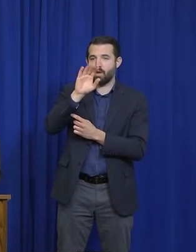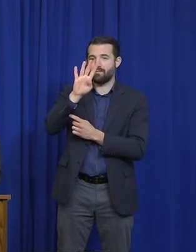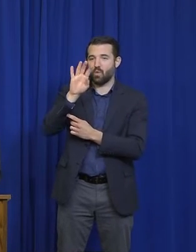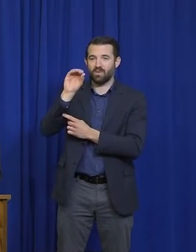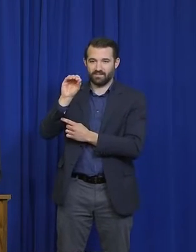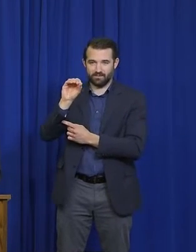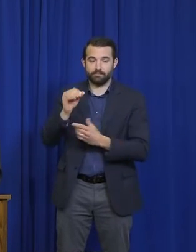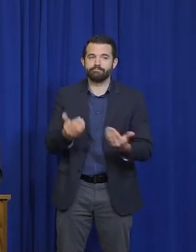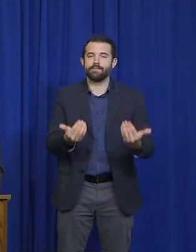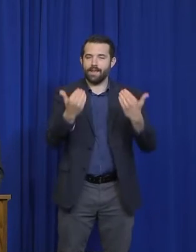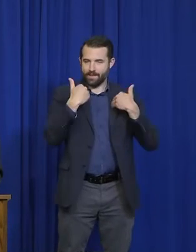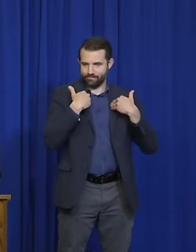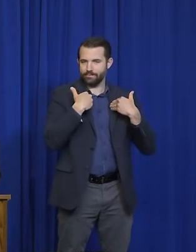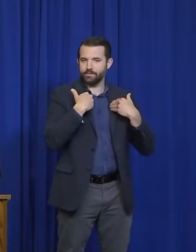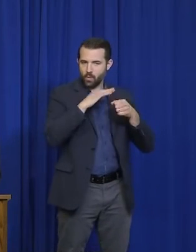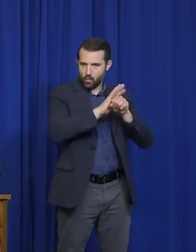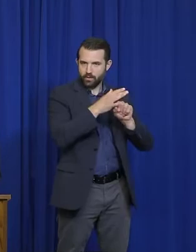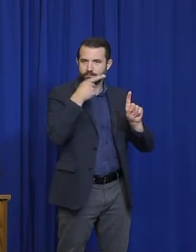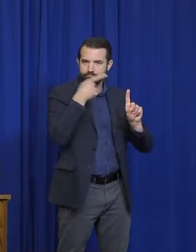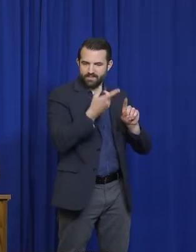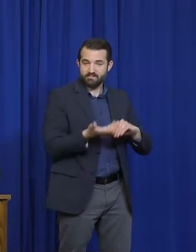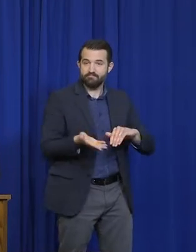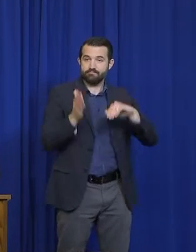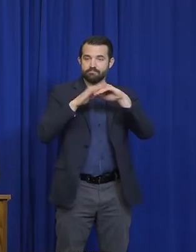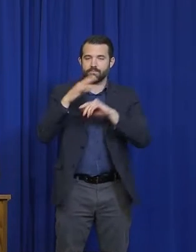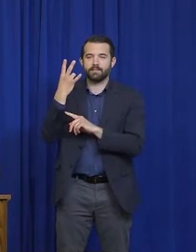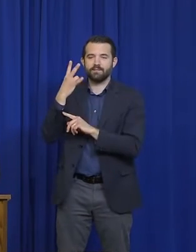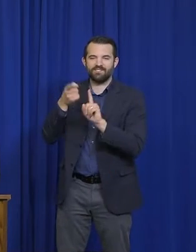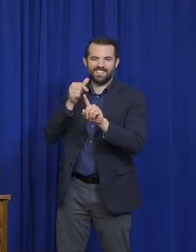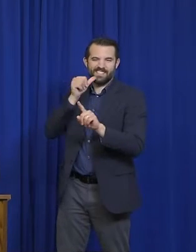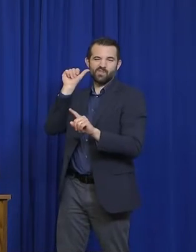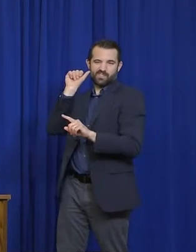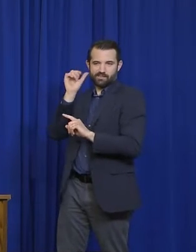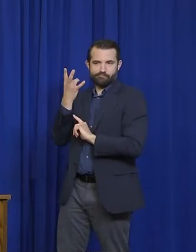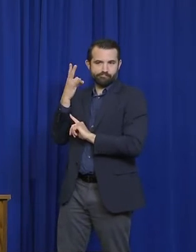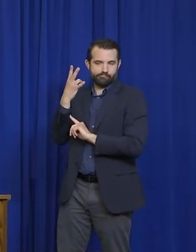COVID-19. That's an increase of 17 cases since yesterday.